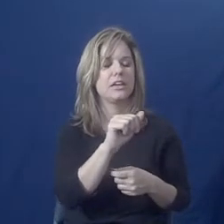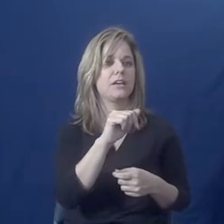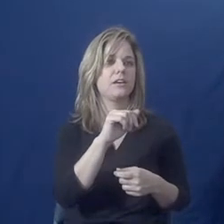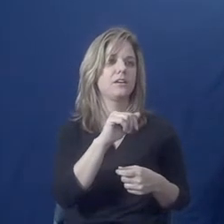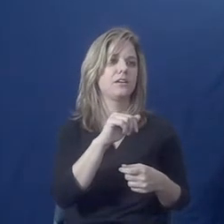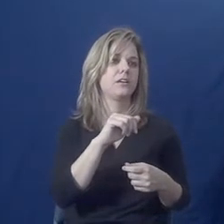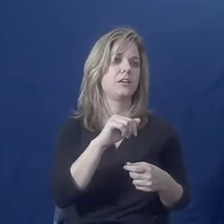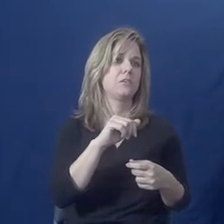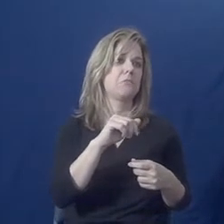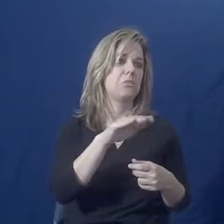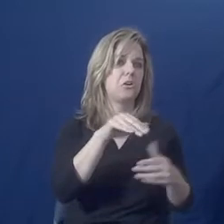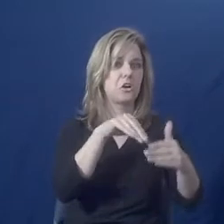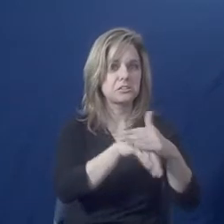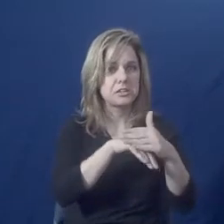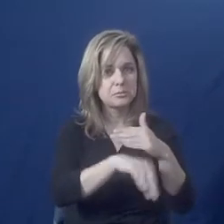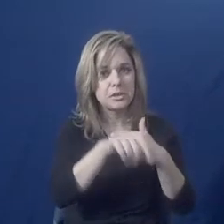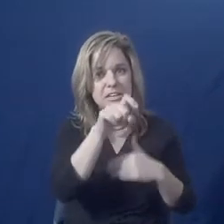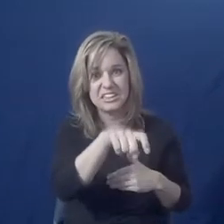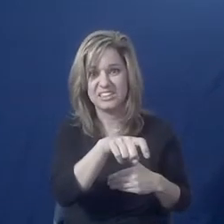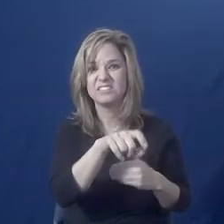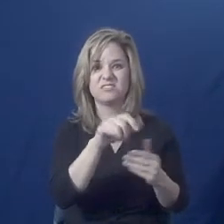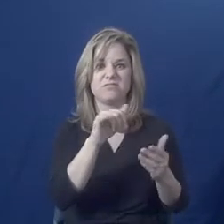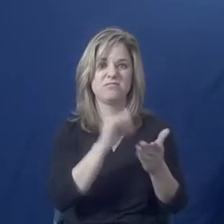be a really important piece.